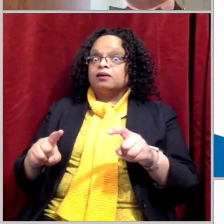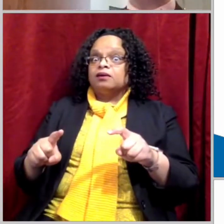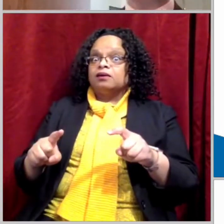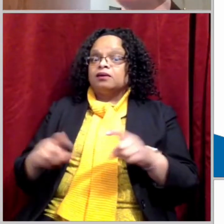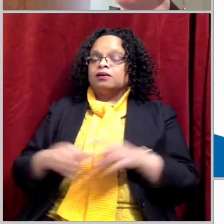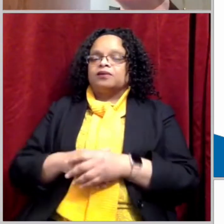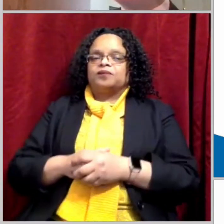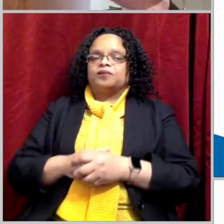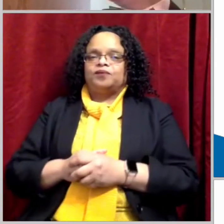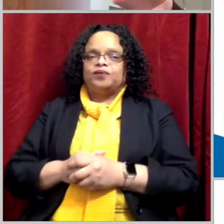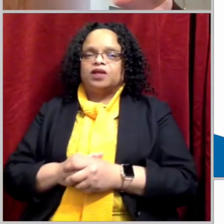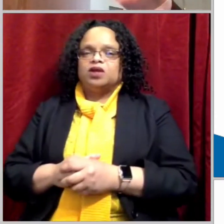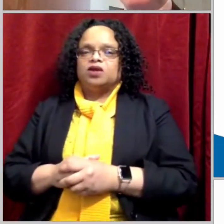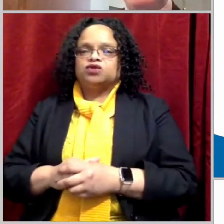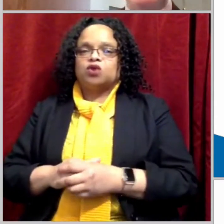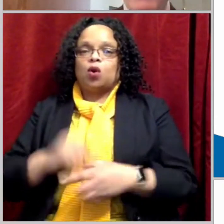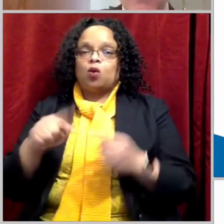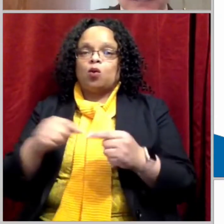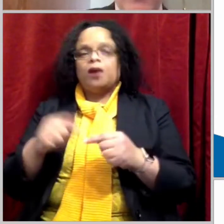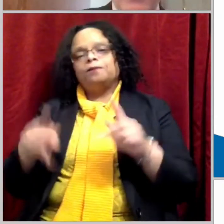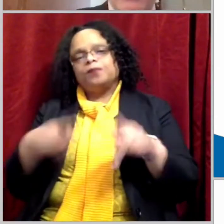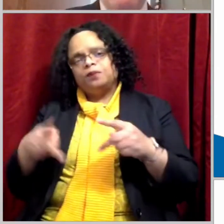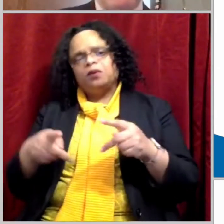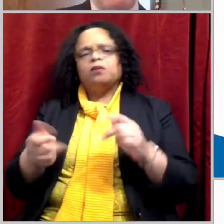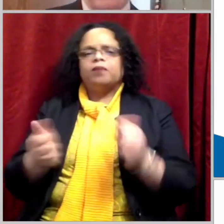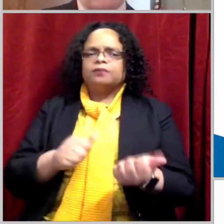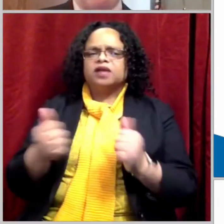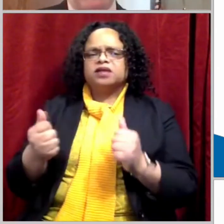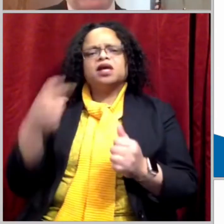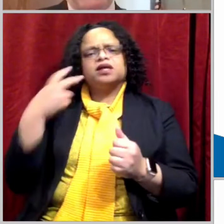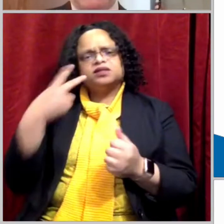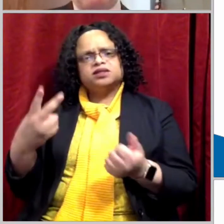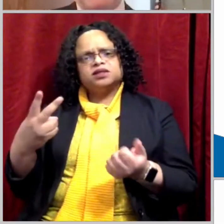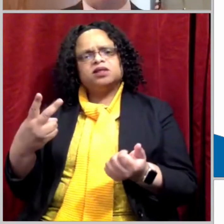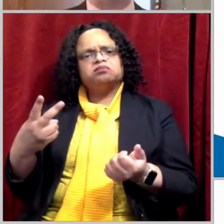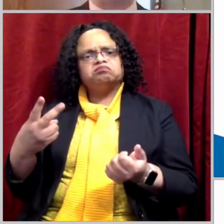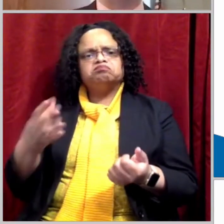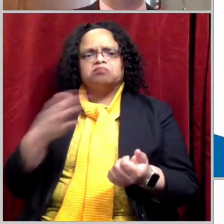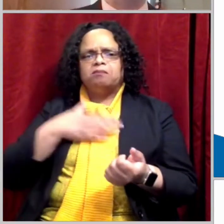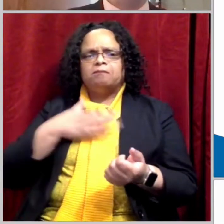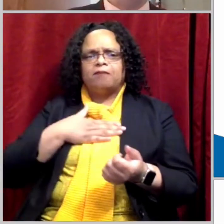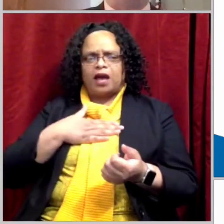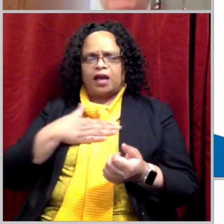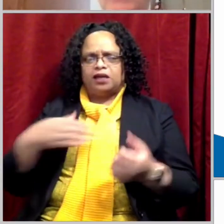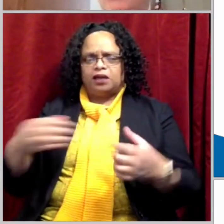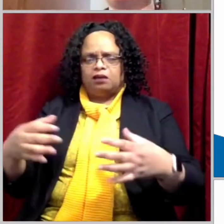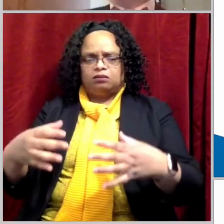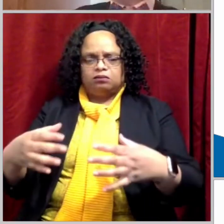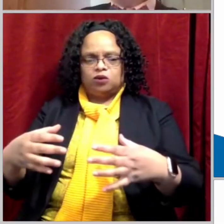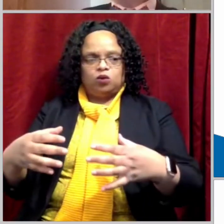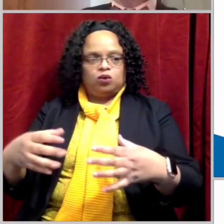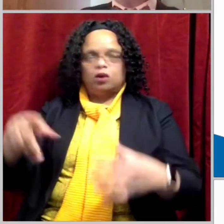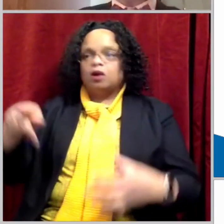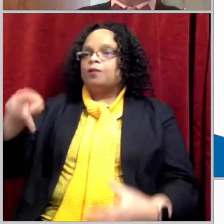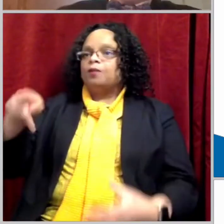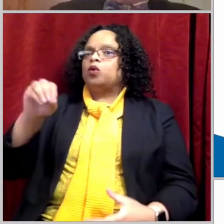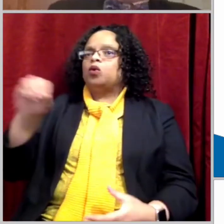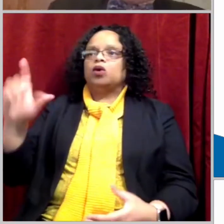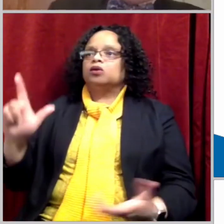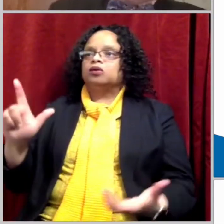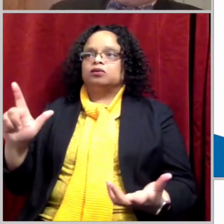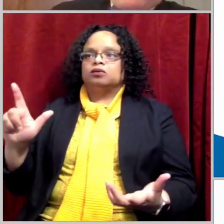When people get baptized, you've seen it many times. I've seen it in my own pool. They get baptized. And when they come out of the water,